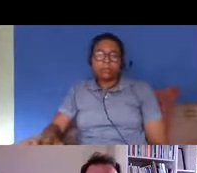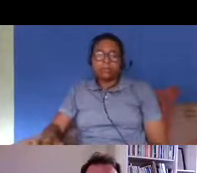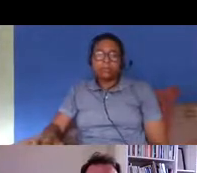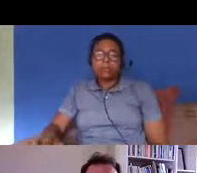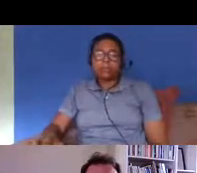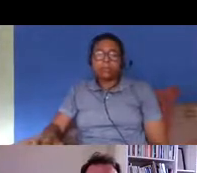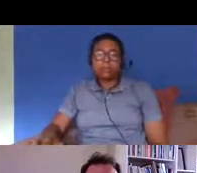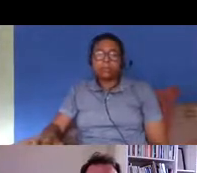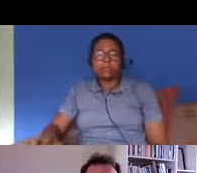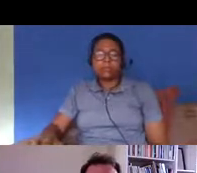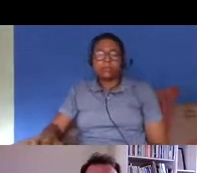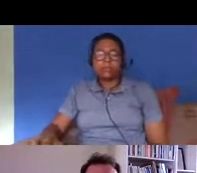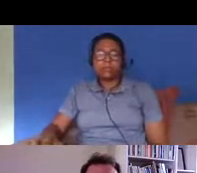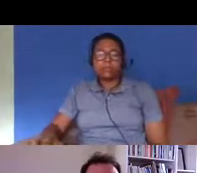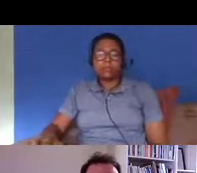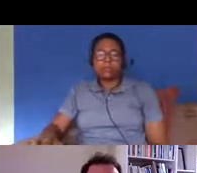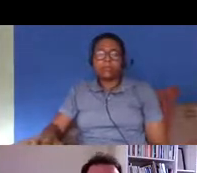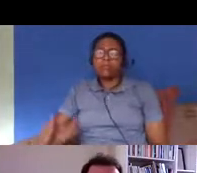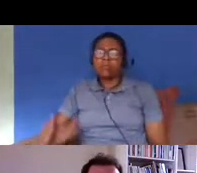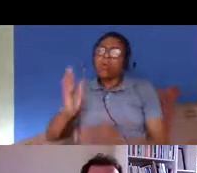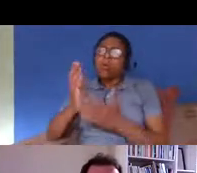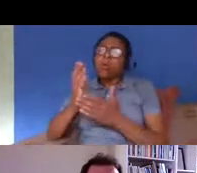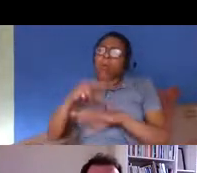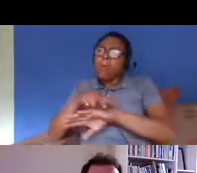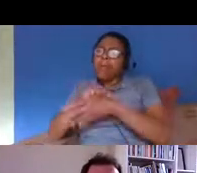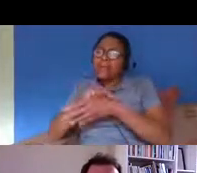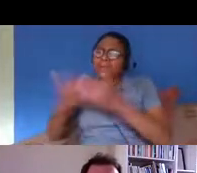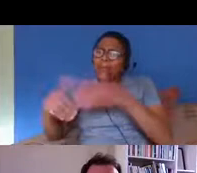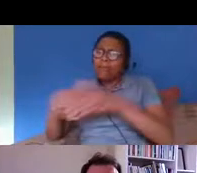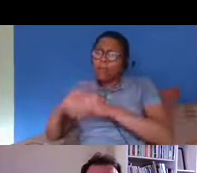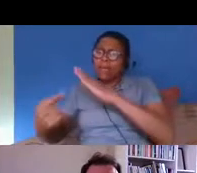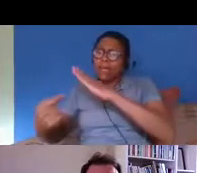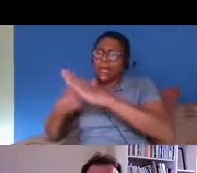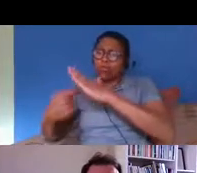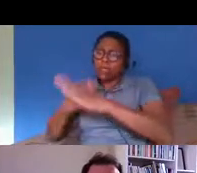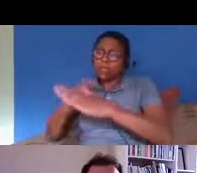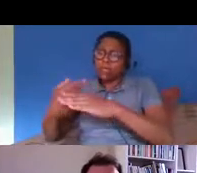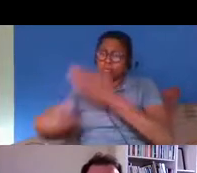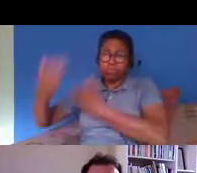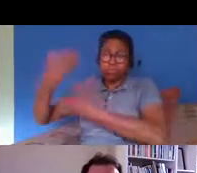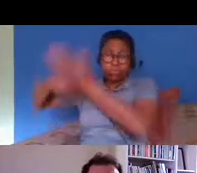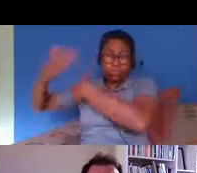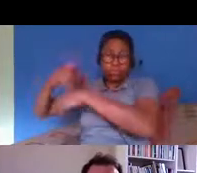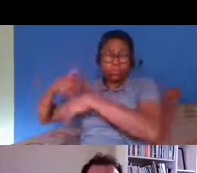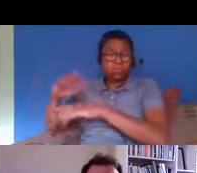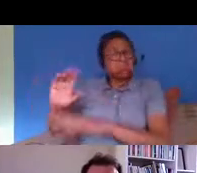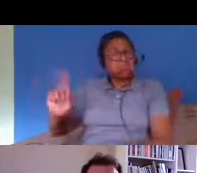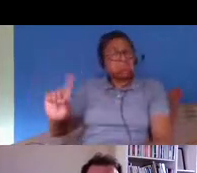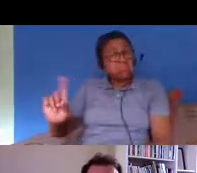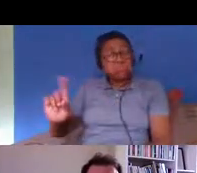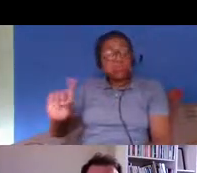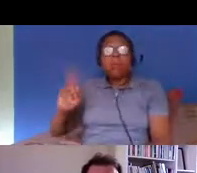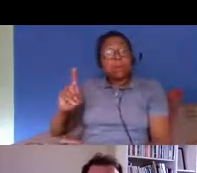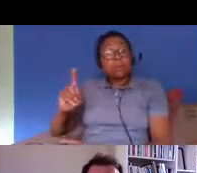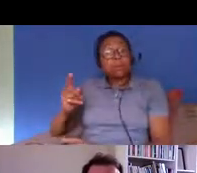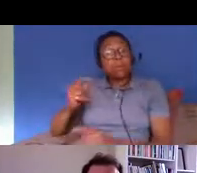um particularly been involved with immigration in the past um i've been reading around this a bit and and it seems that there